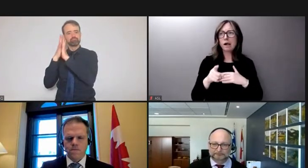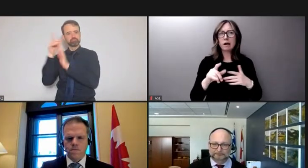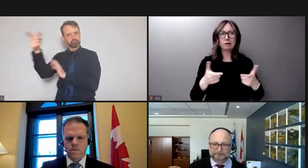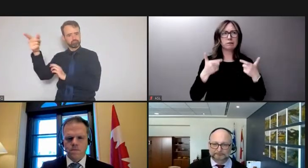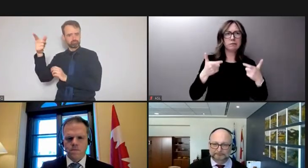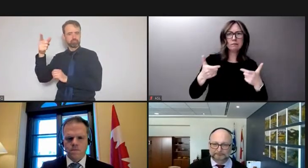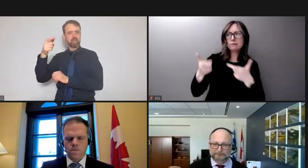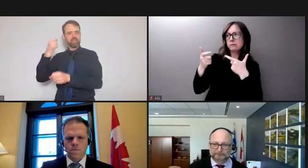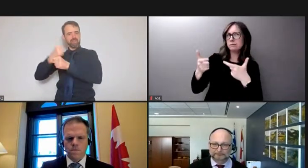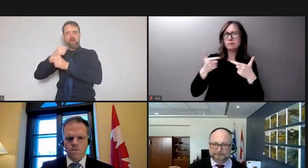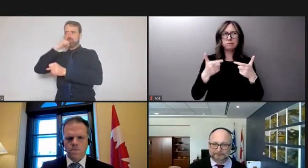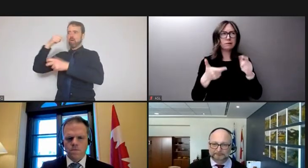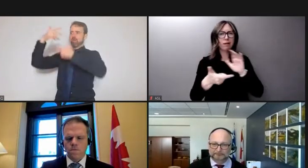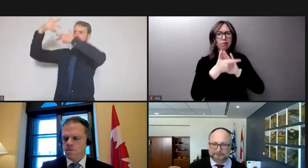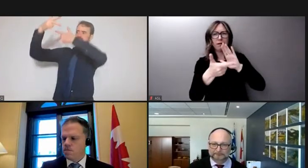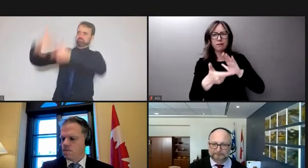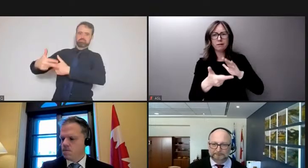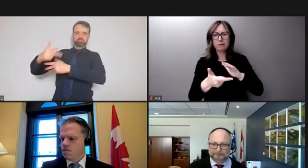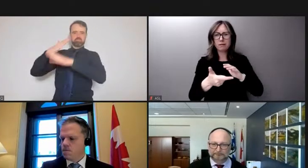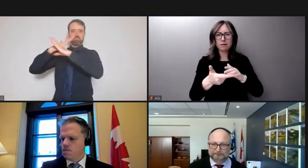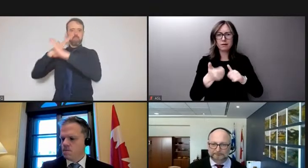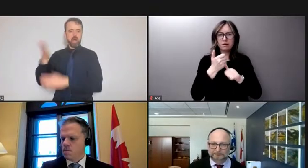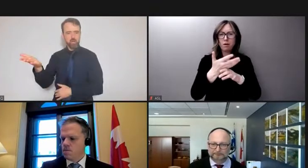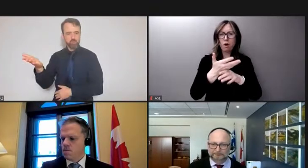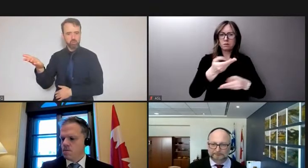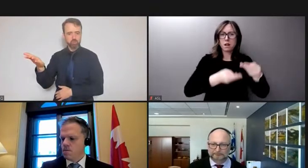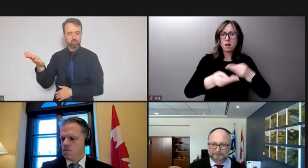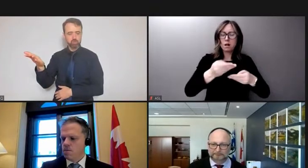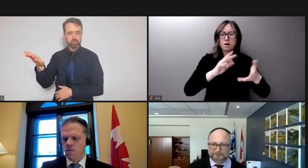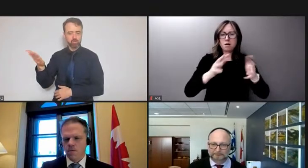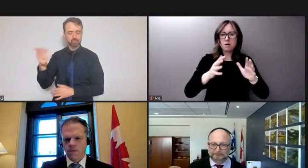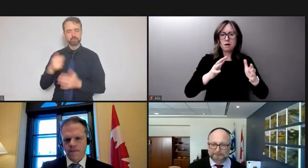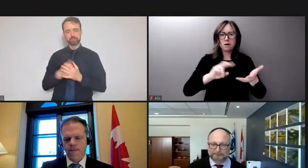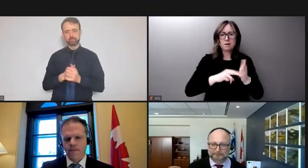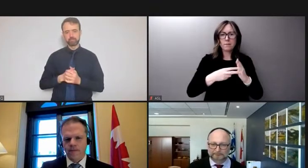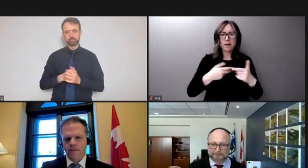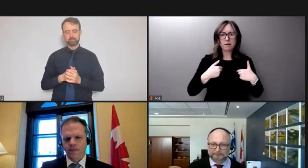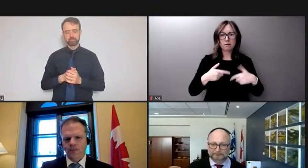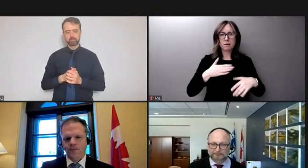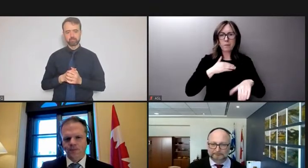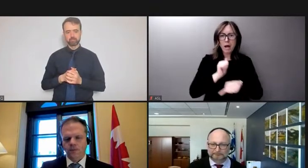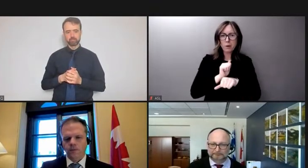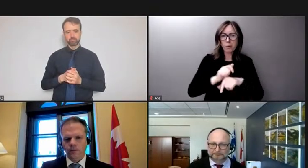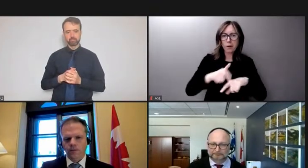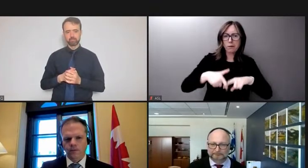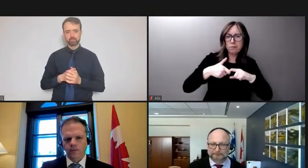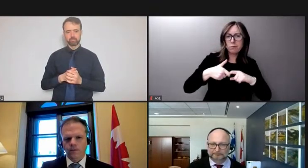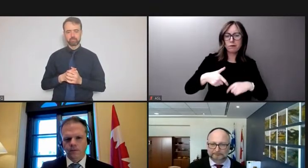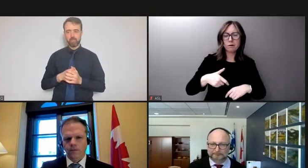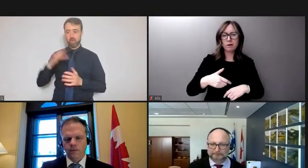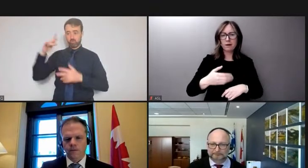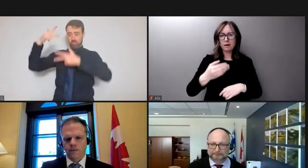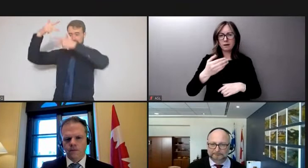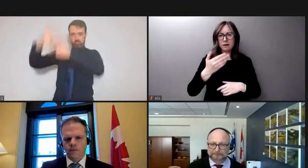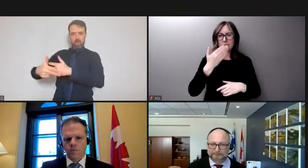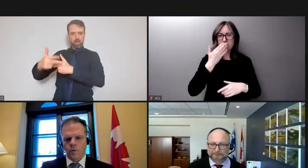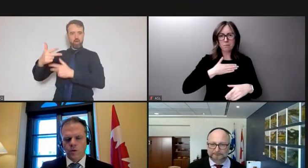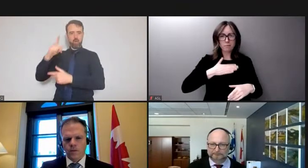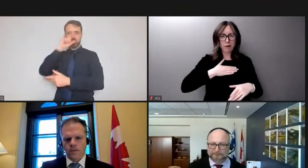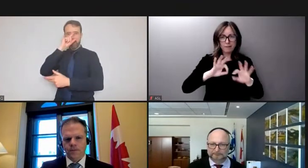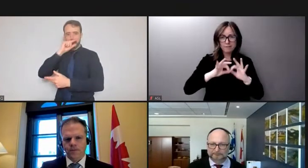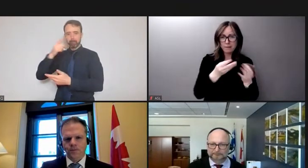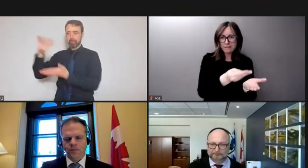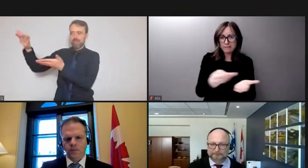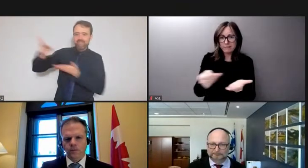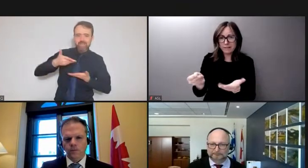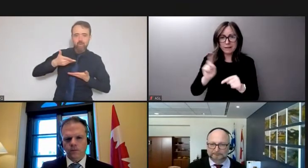interrupting the supply chain, which is so critical to your employment, to your ability to put food on the table and to provide support to